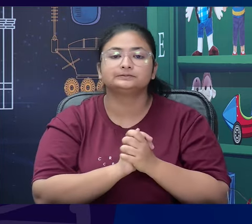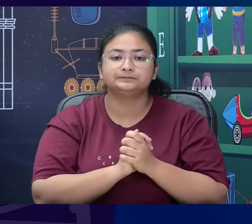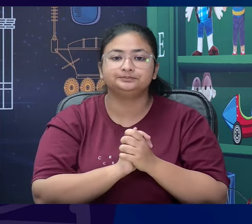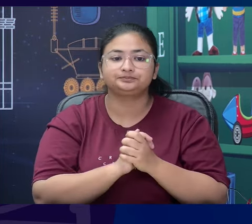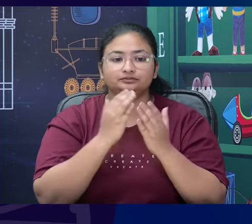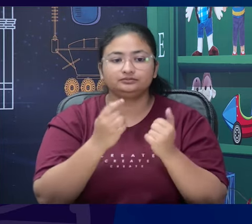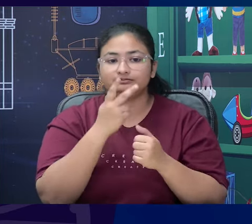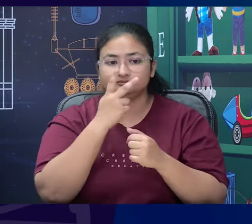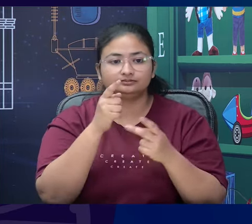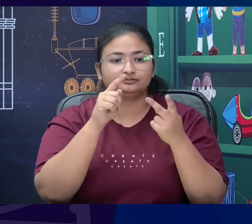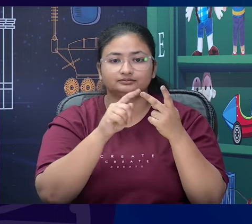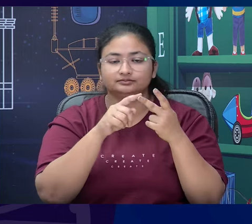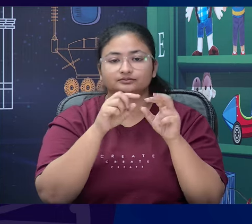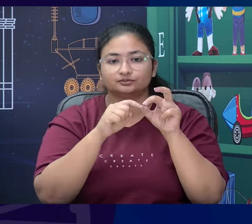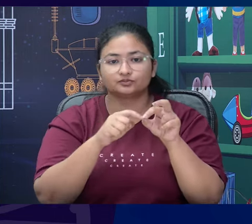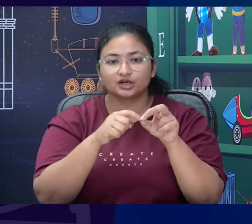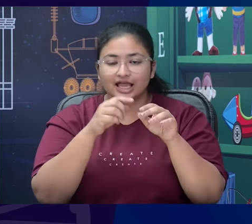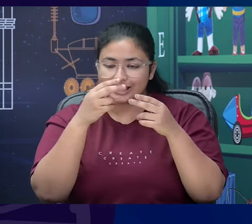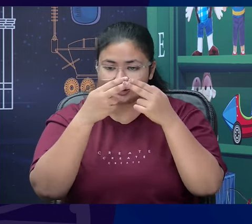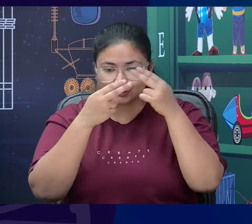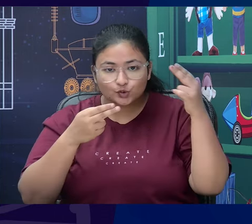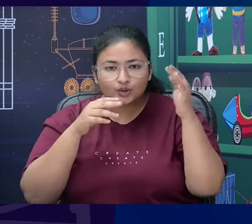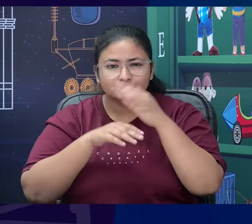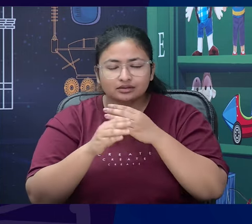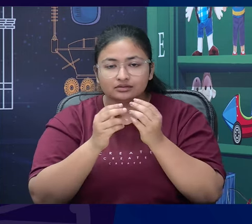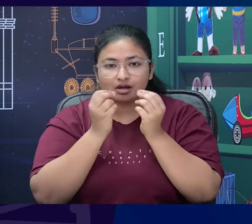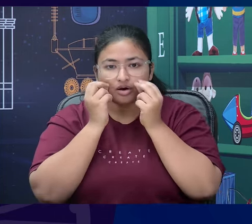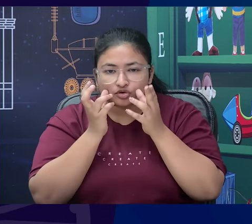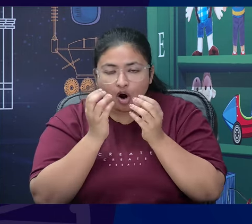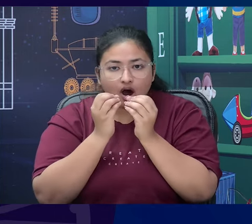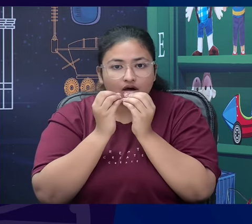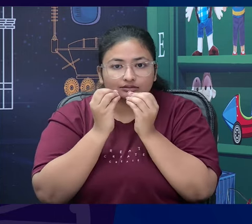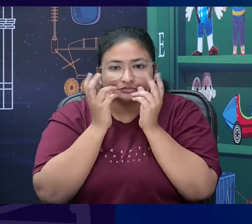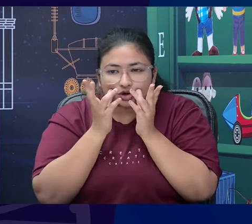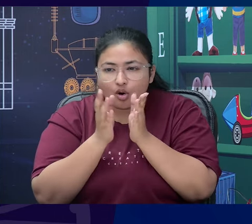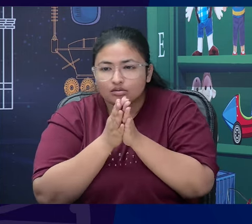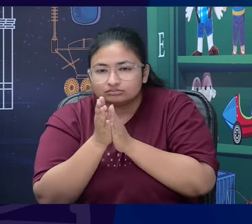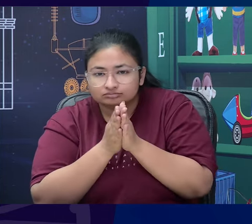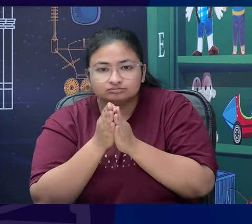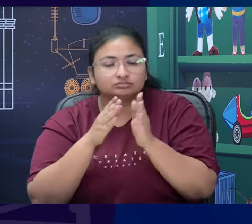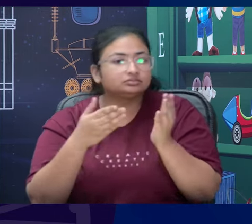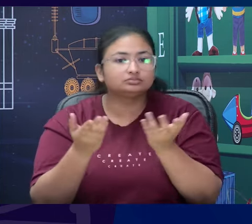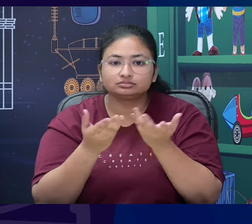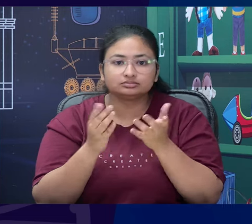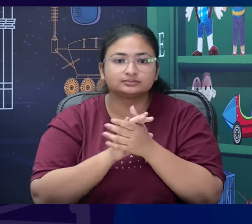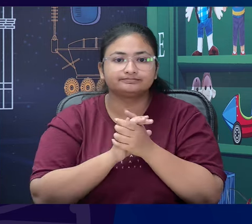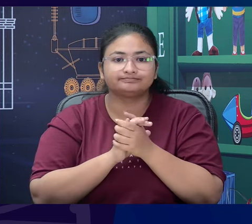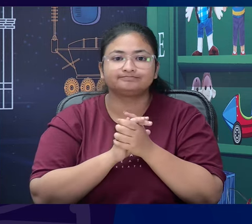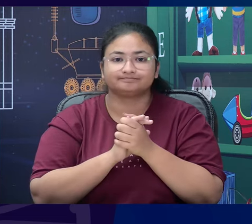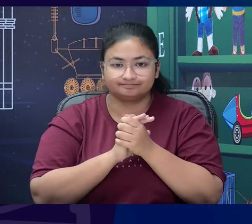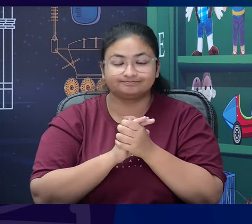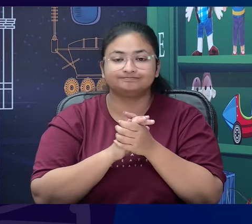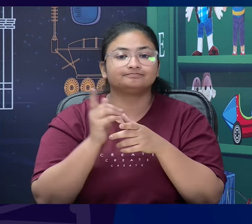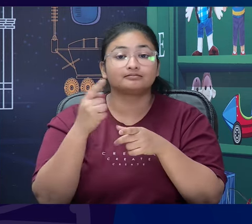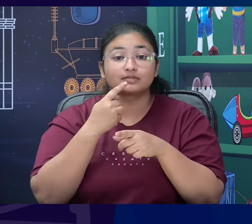which elements in the story are responsible for the suspense. So, we have you know the setting